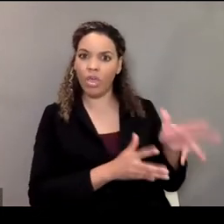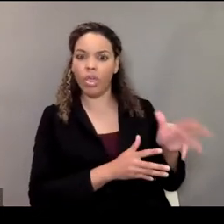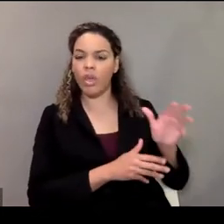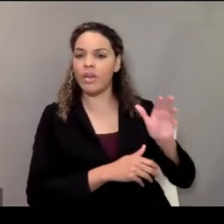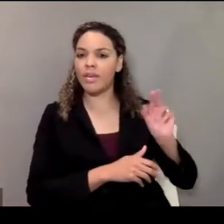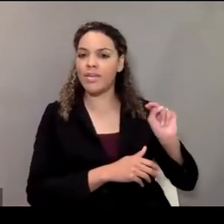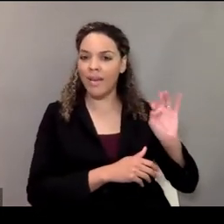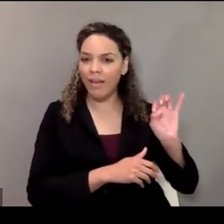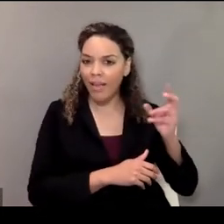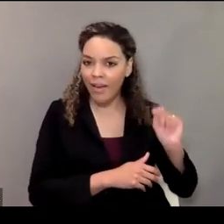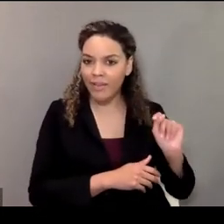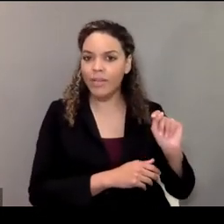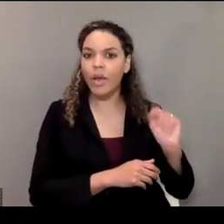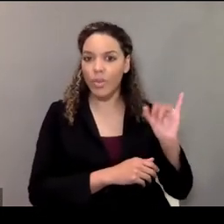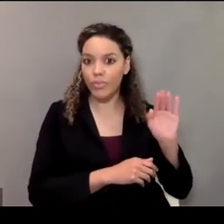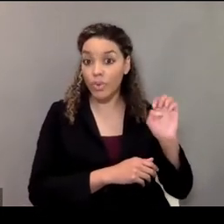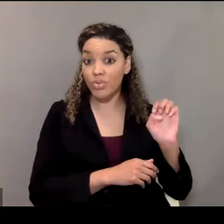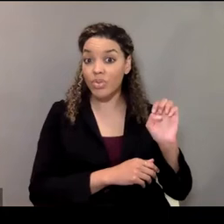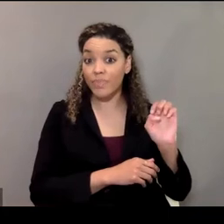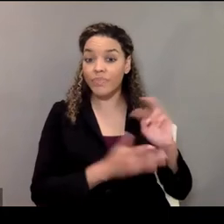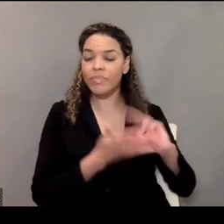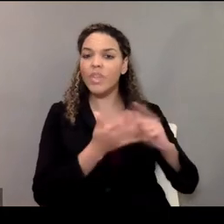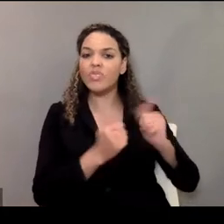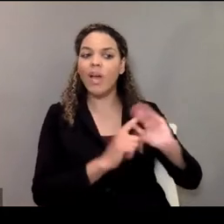sort of convincing the person that they don't really